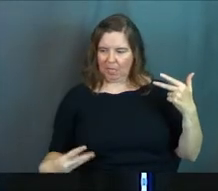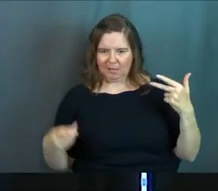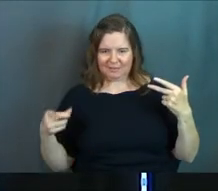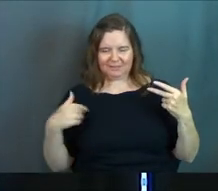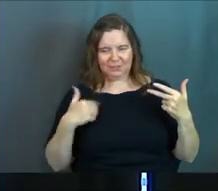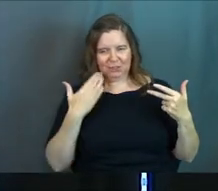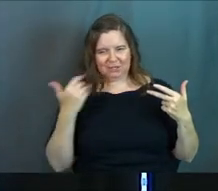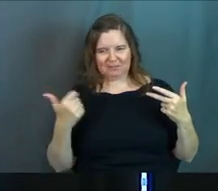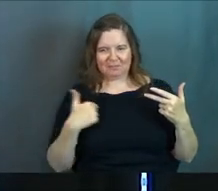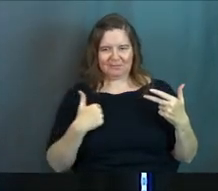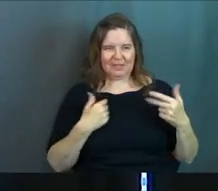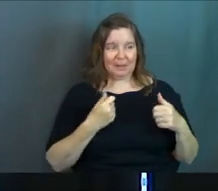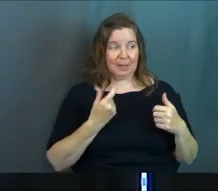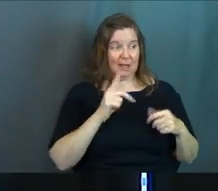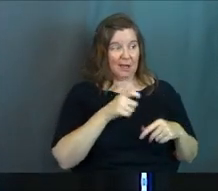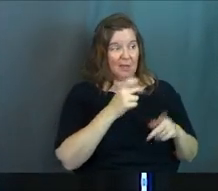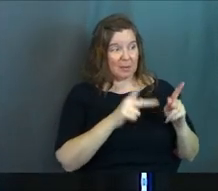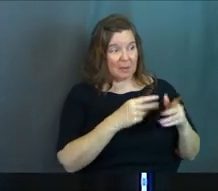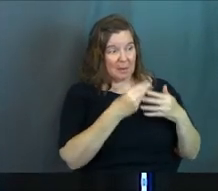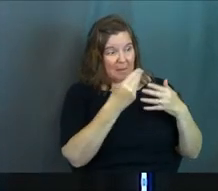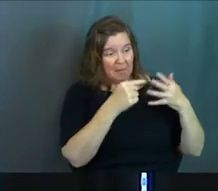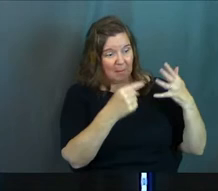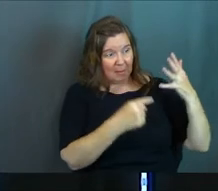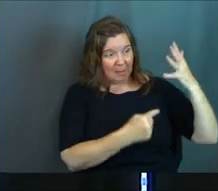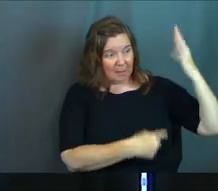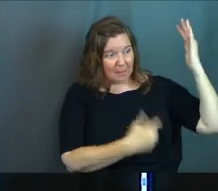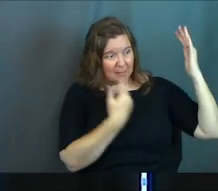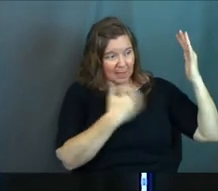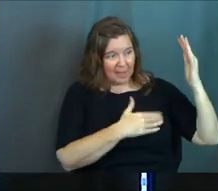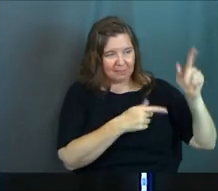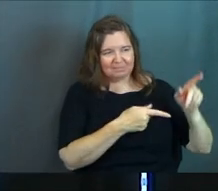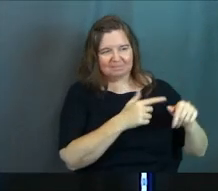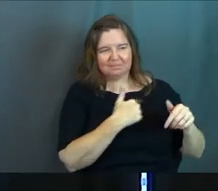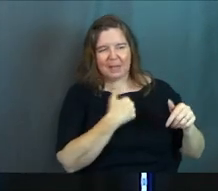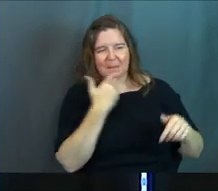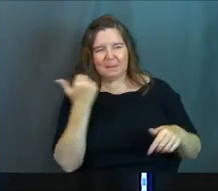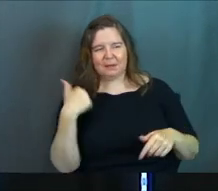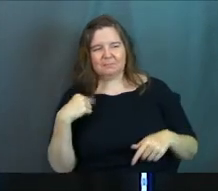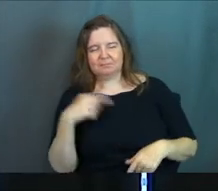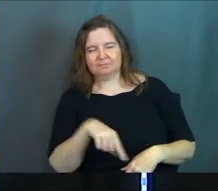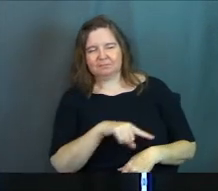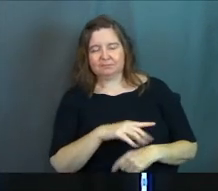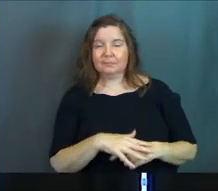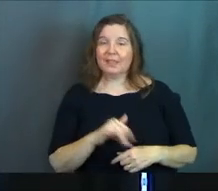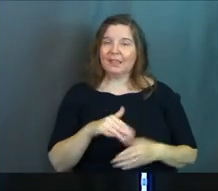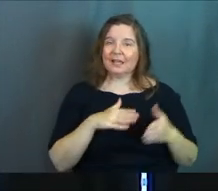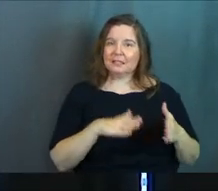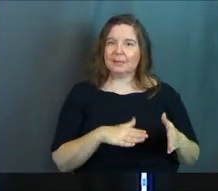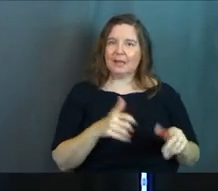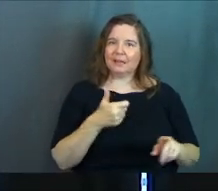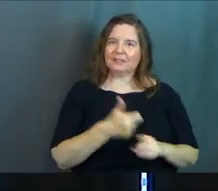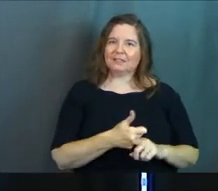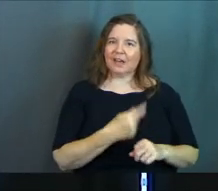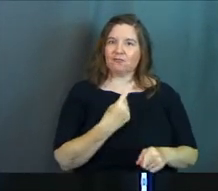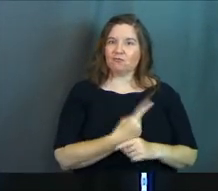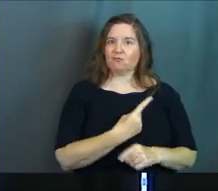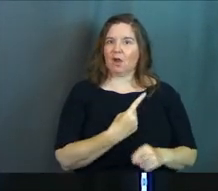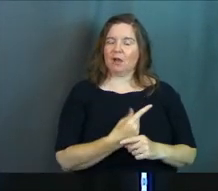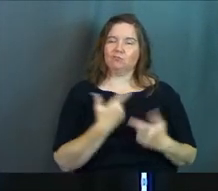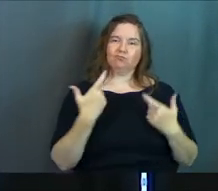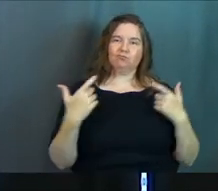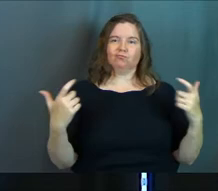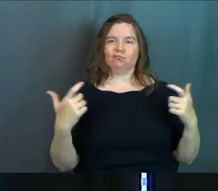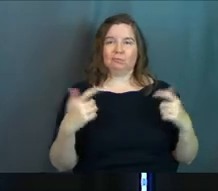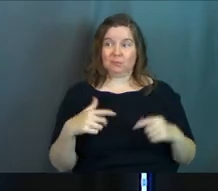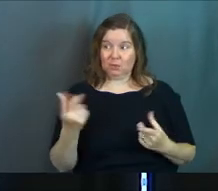don't do nearly as many bad things as those people do. See, that's the path of self-righteous. Anybody do that or is